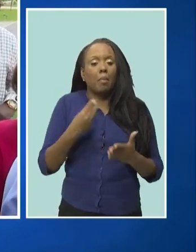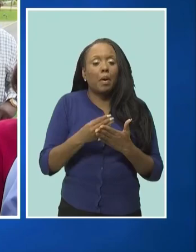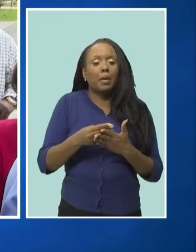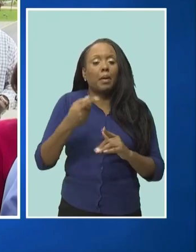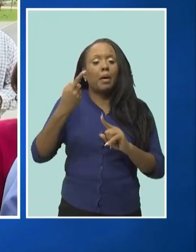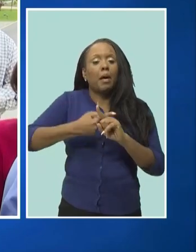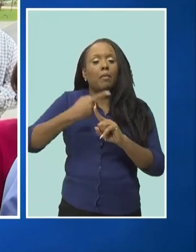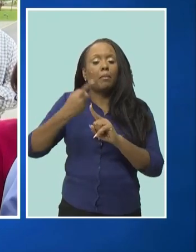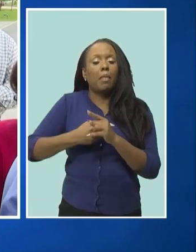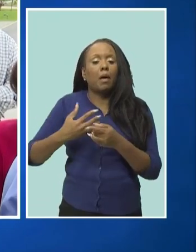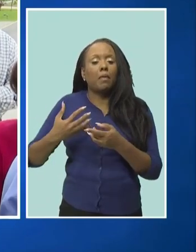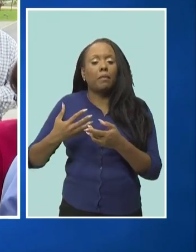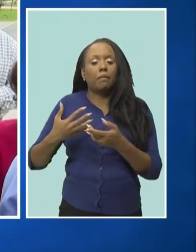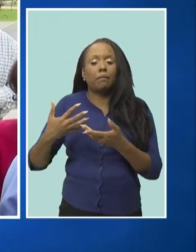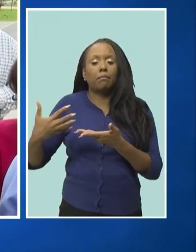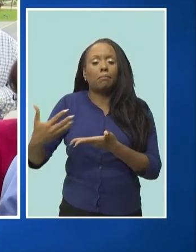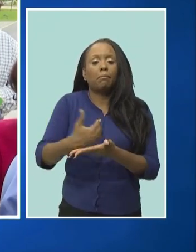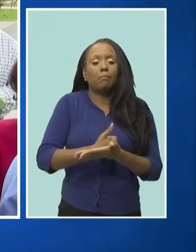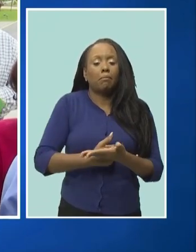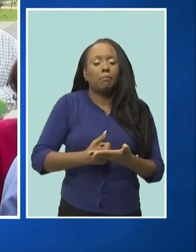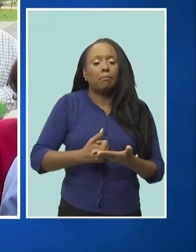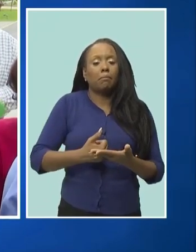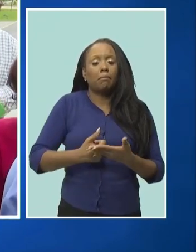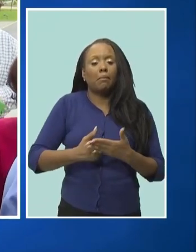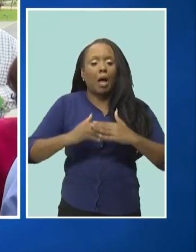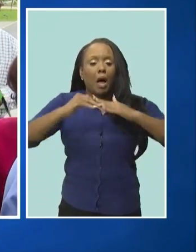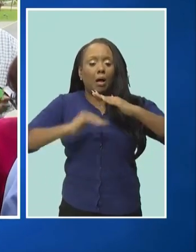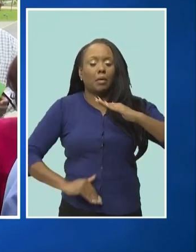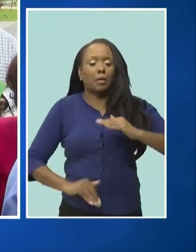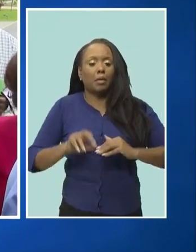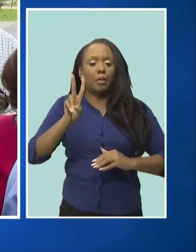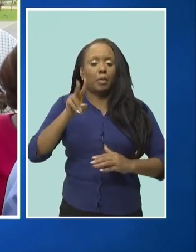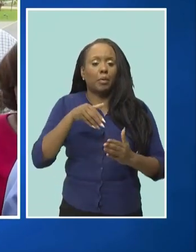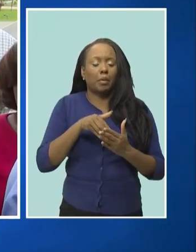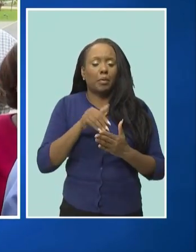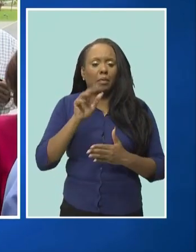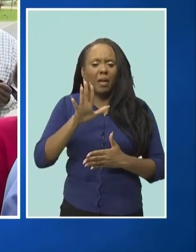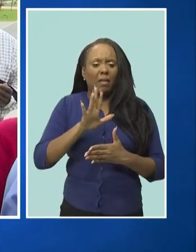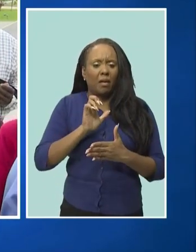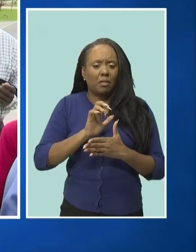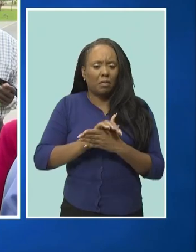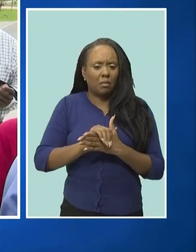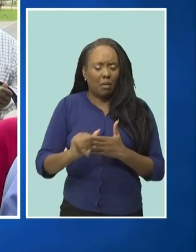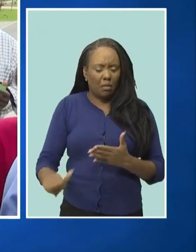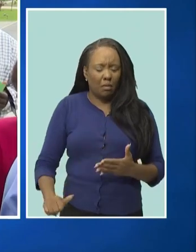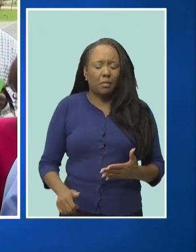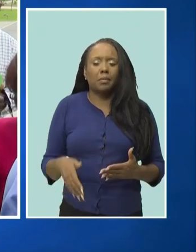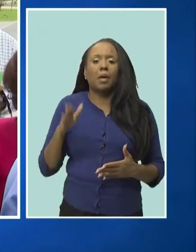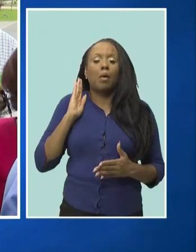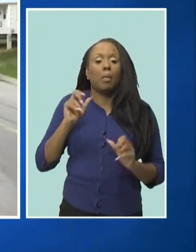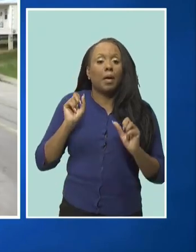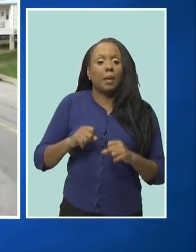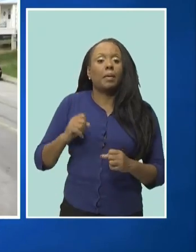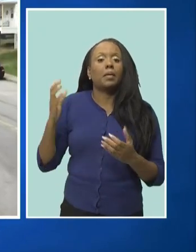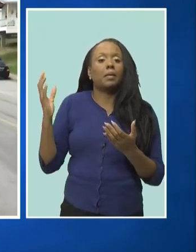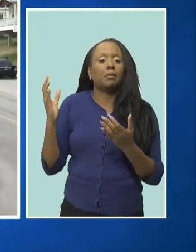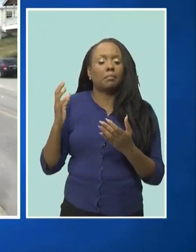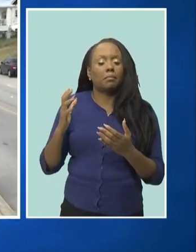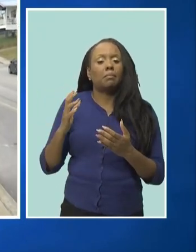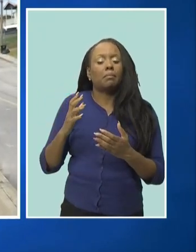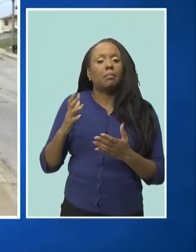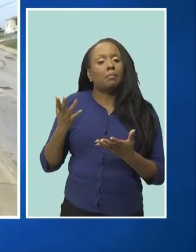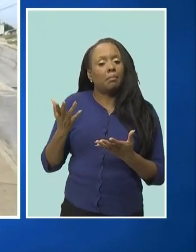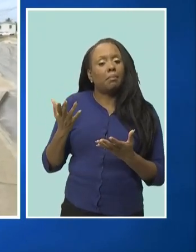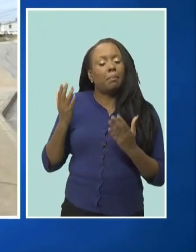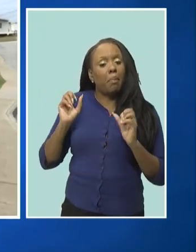projects I said to the media will be targeted middle to lower to low income and there are plans for